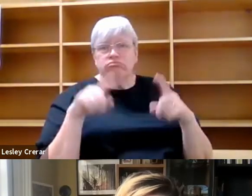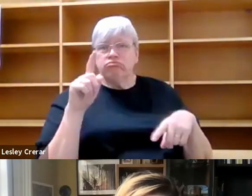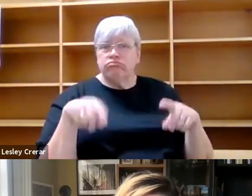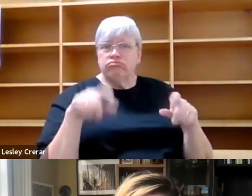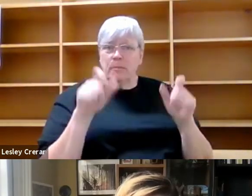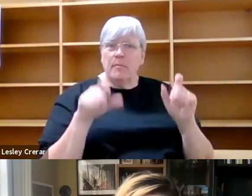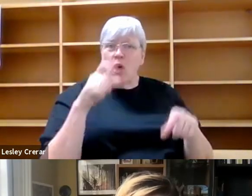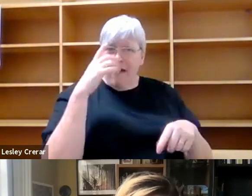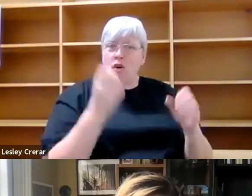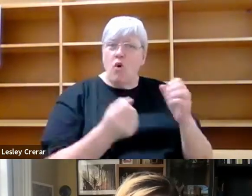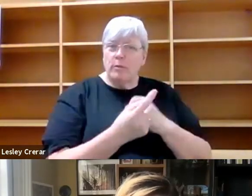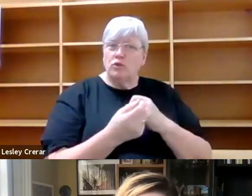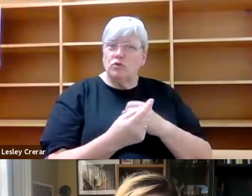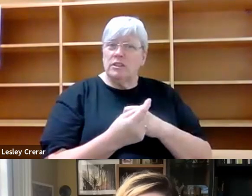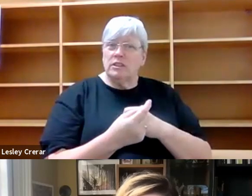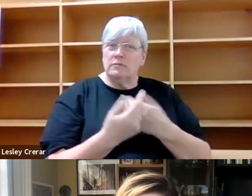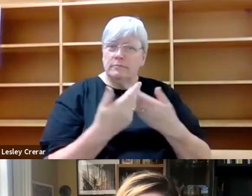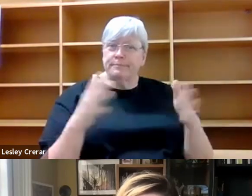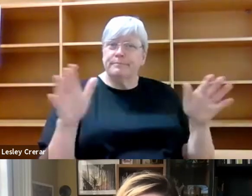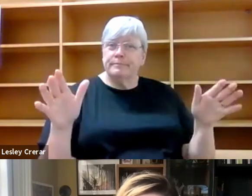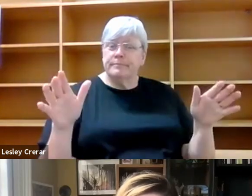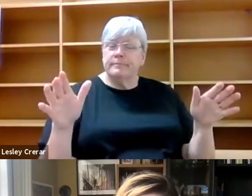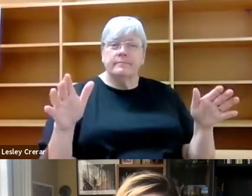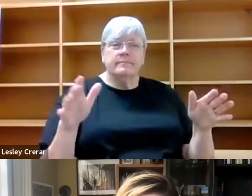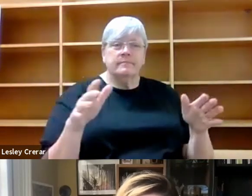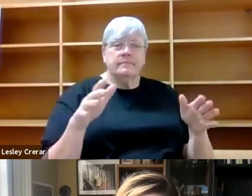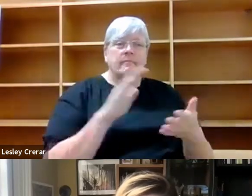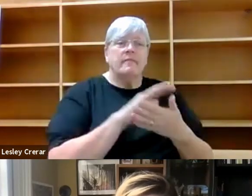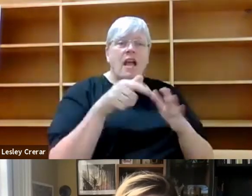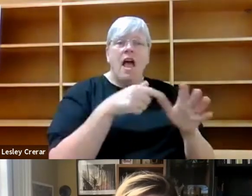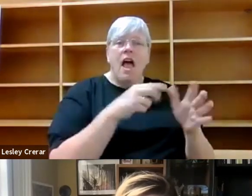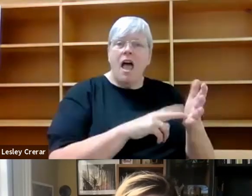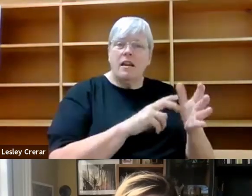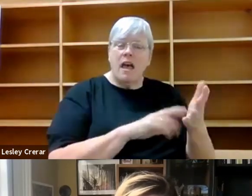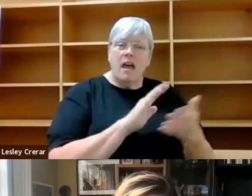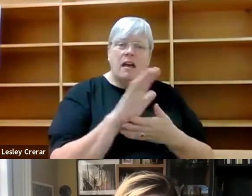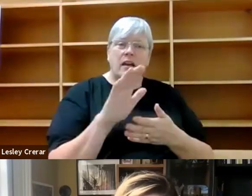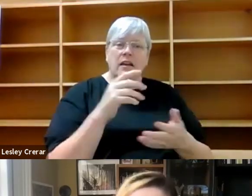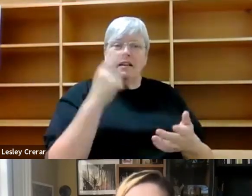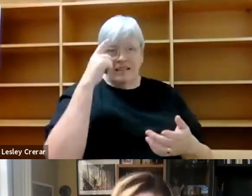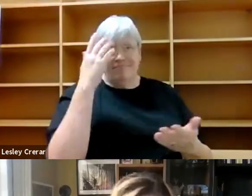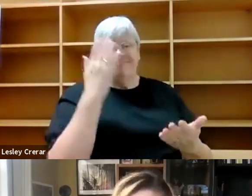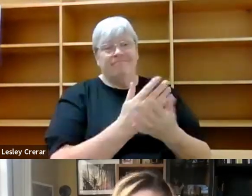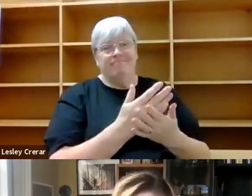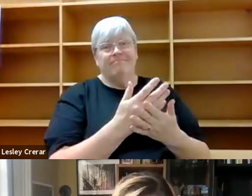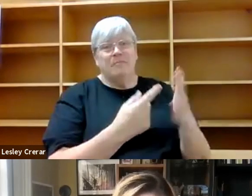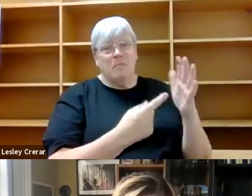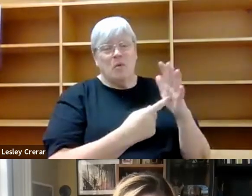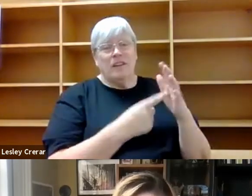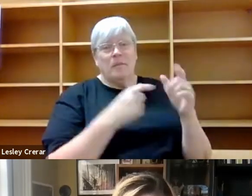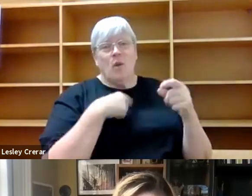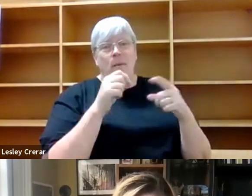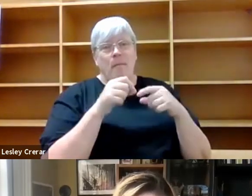opportunity. And I think this is, this discussion is really important considering the pandemic we've just, we're in right now,